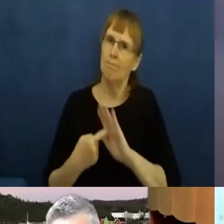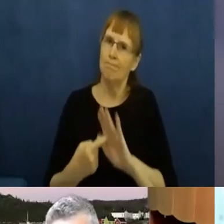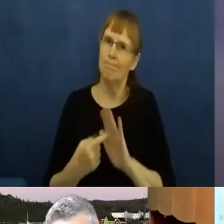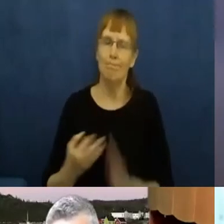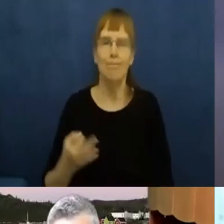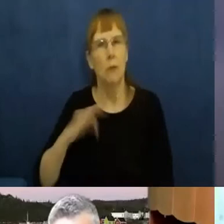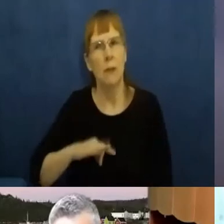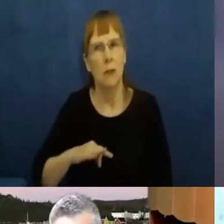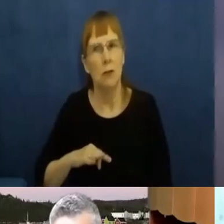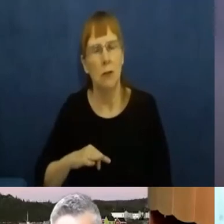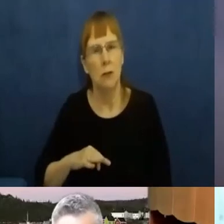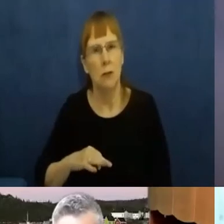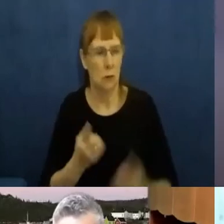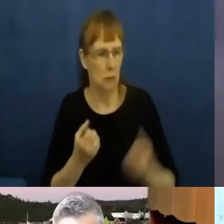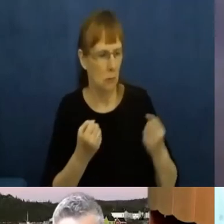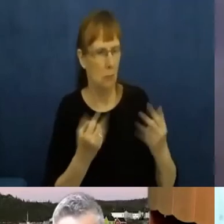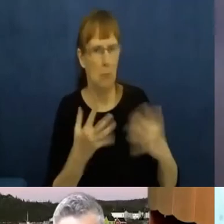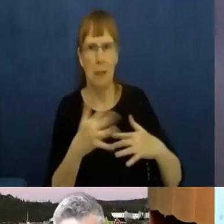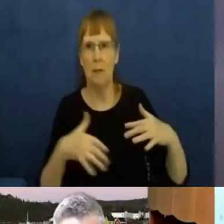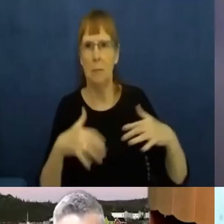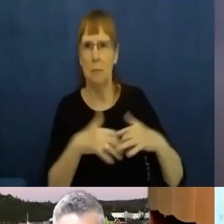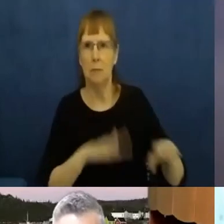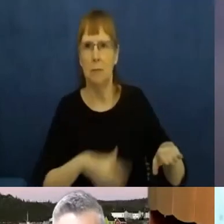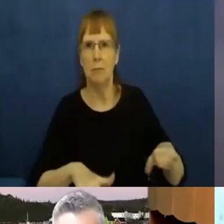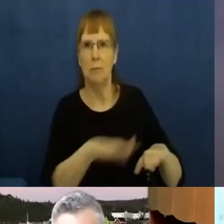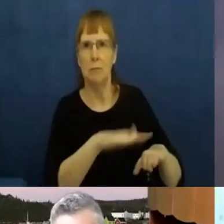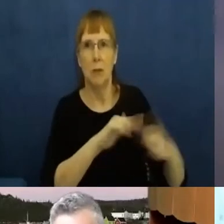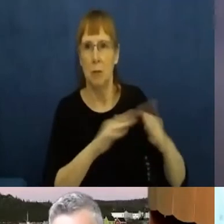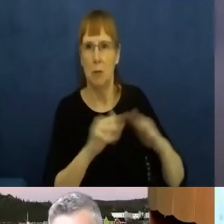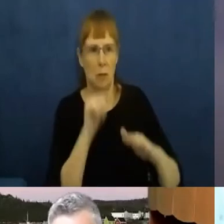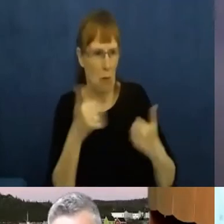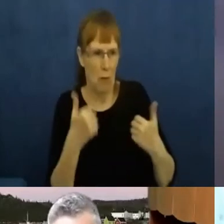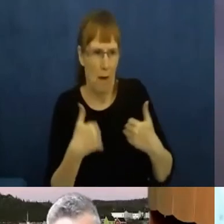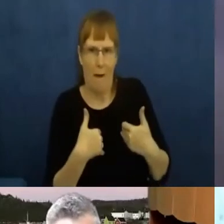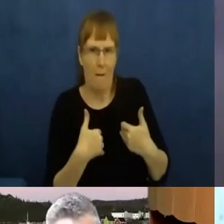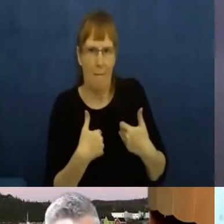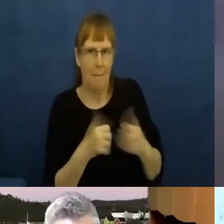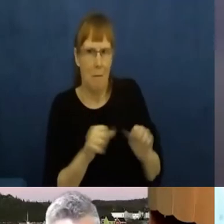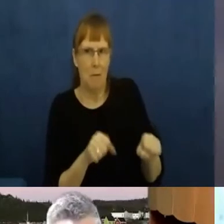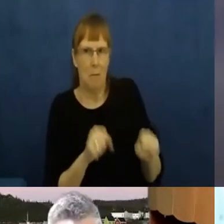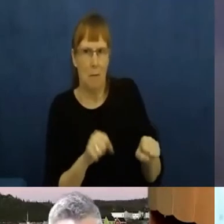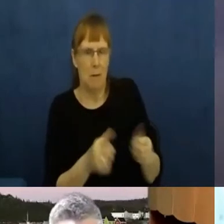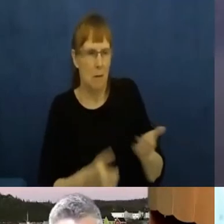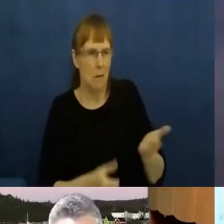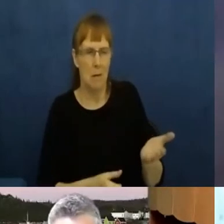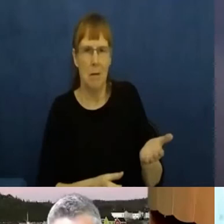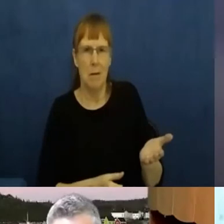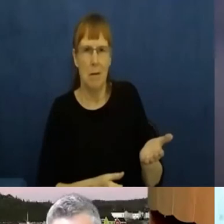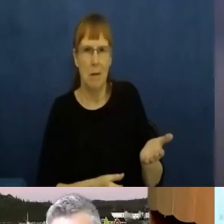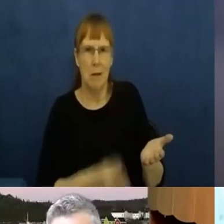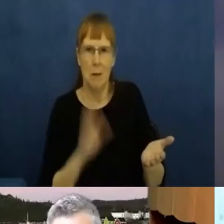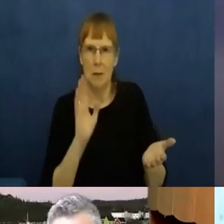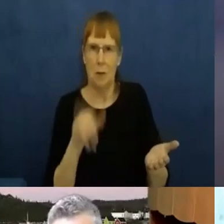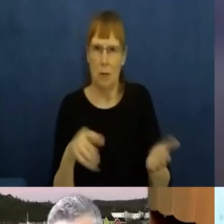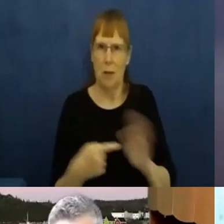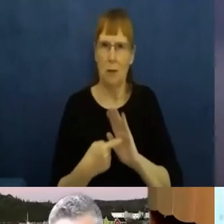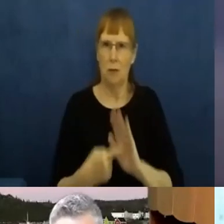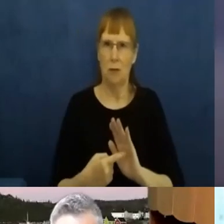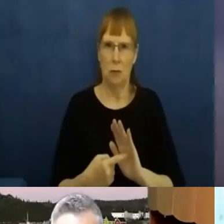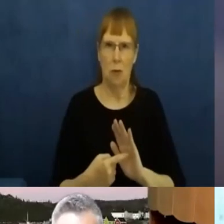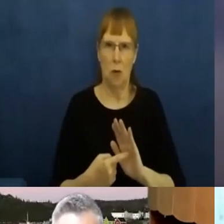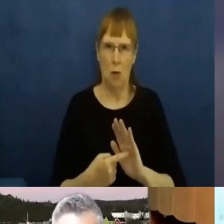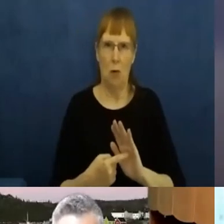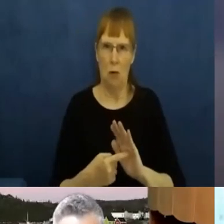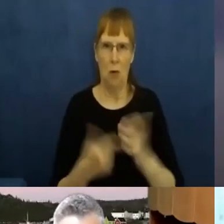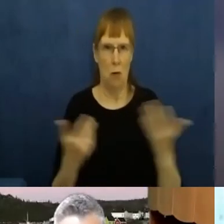of indigenous communities simply don't have that access. So, uh, it just highlights the need for place